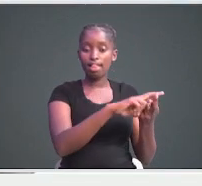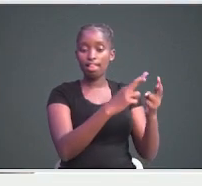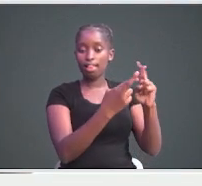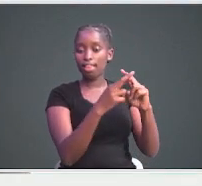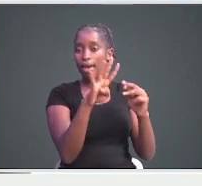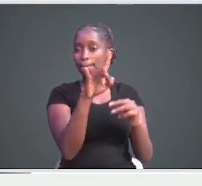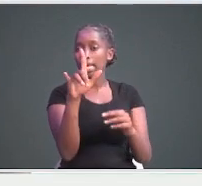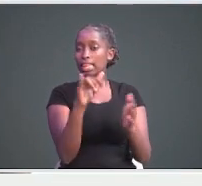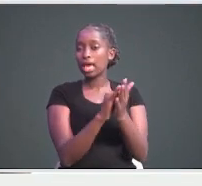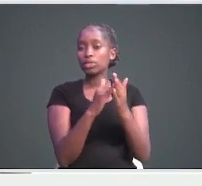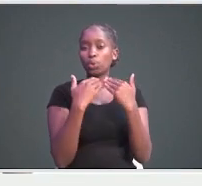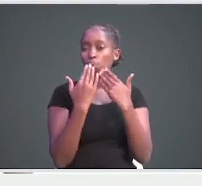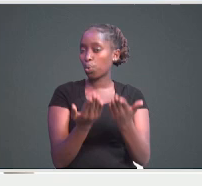bill.